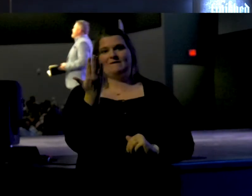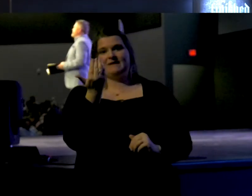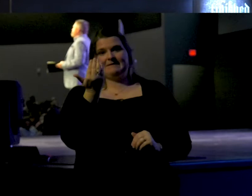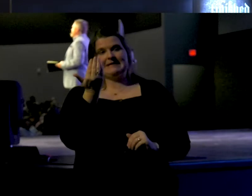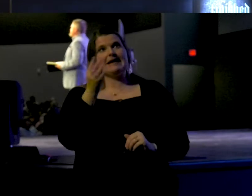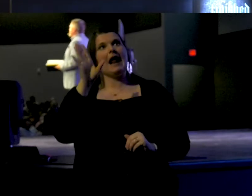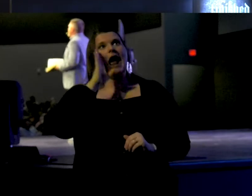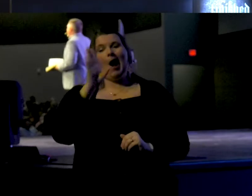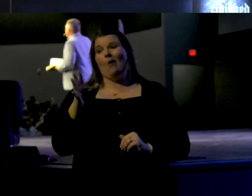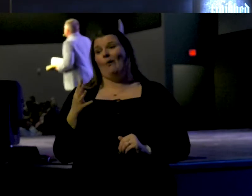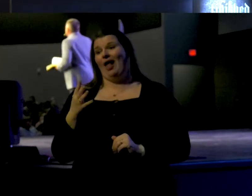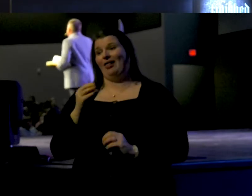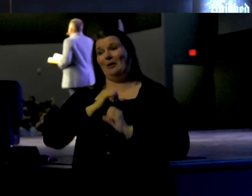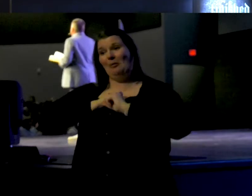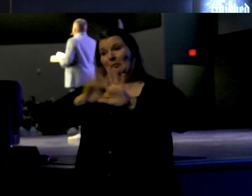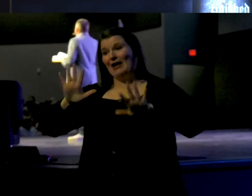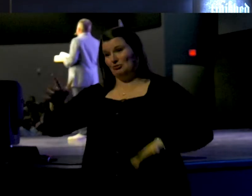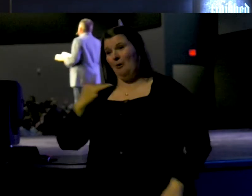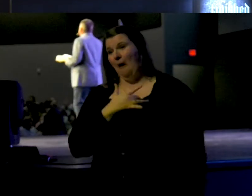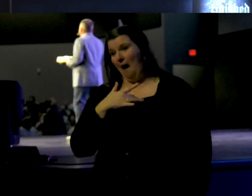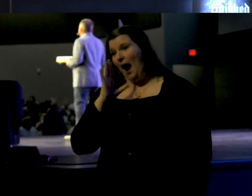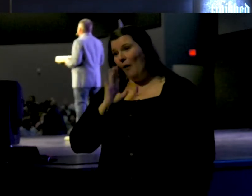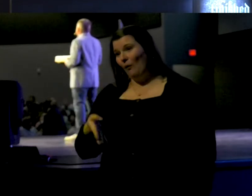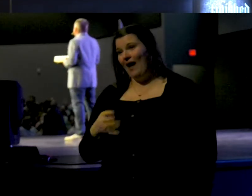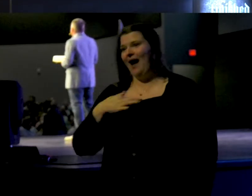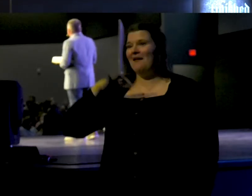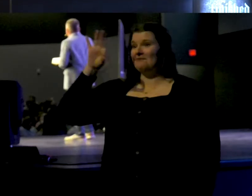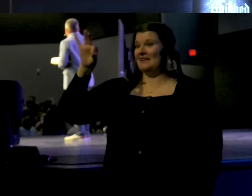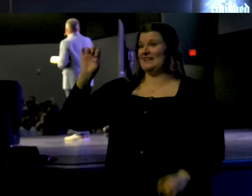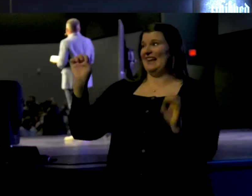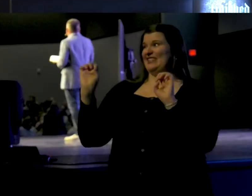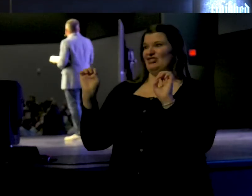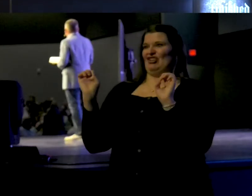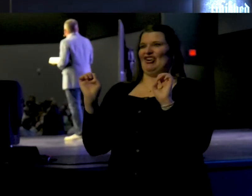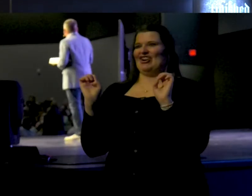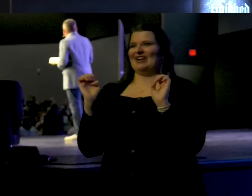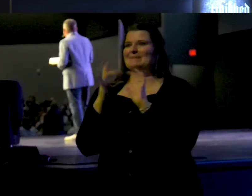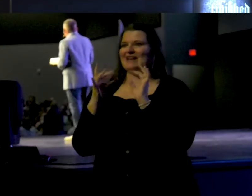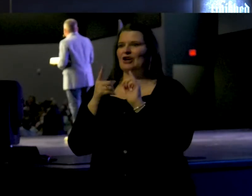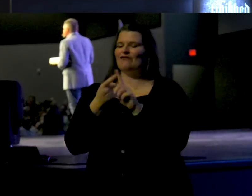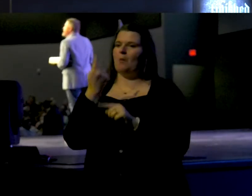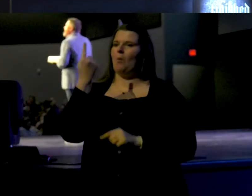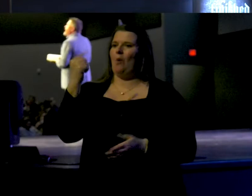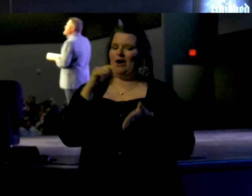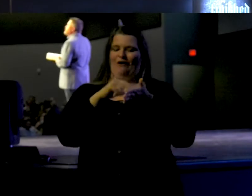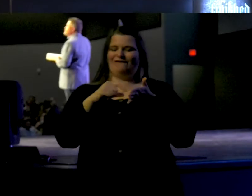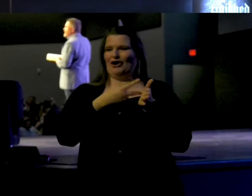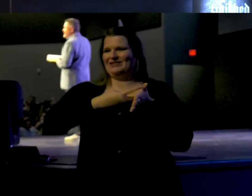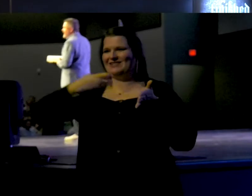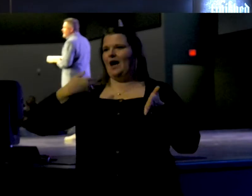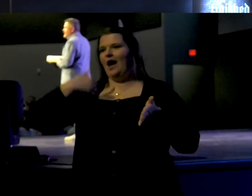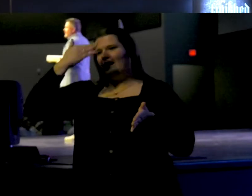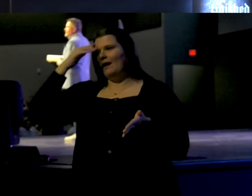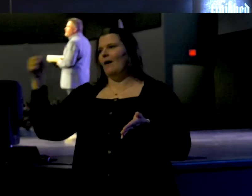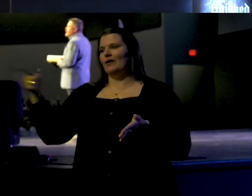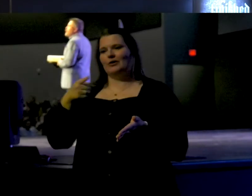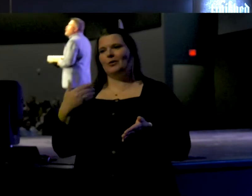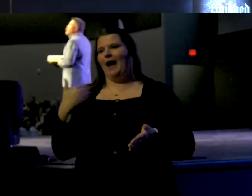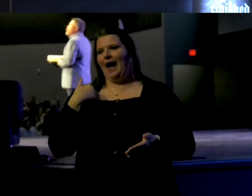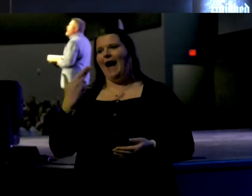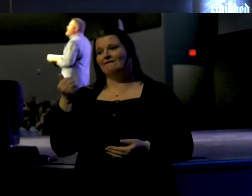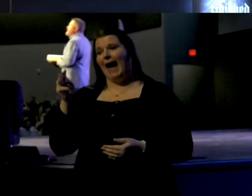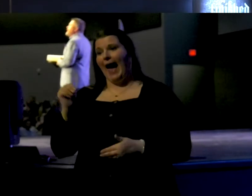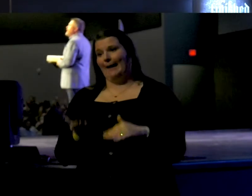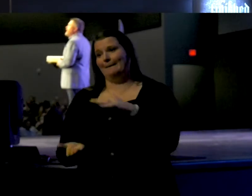And I'm about to bless your heart. I'm going to preach an Easter message from one verse. I know you have a ham in the oven.